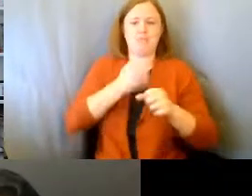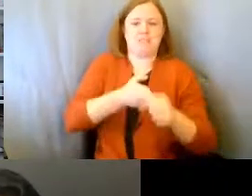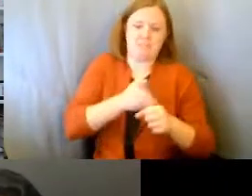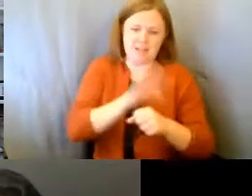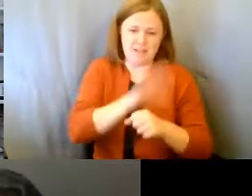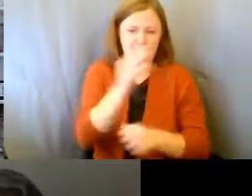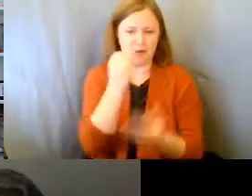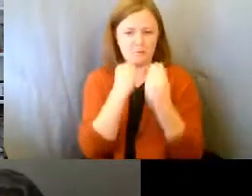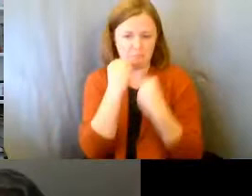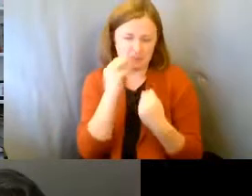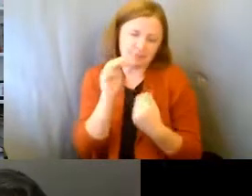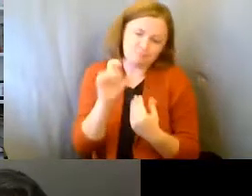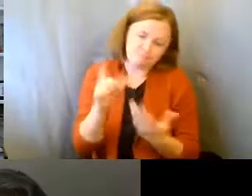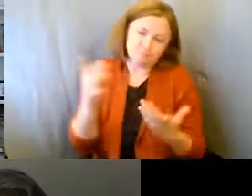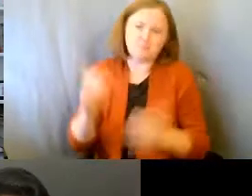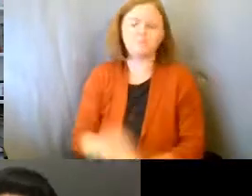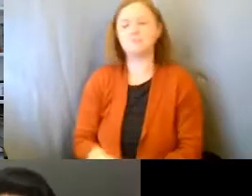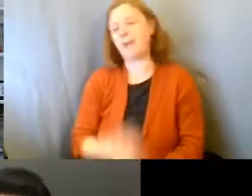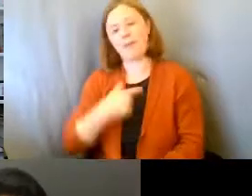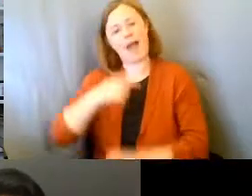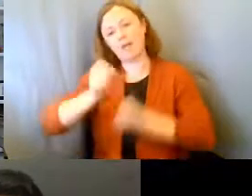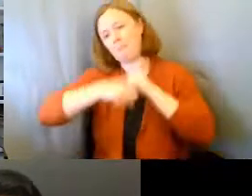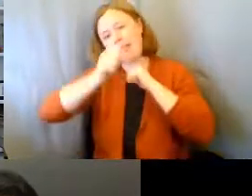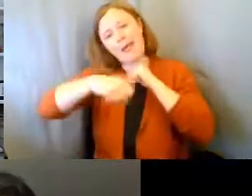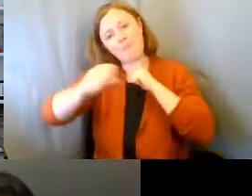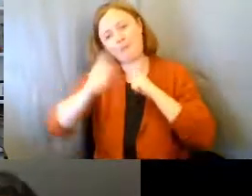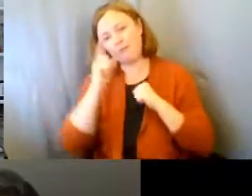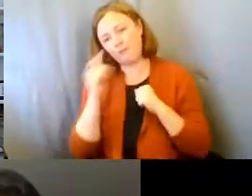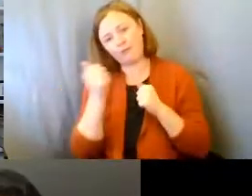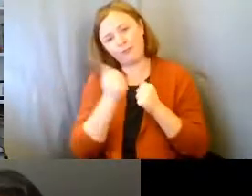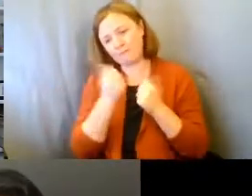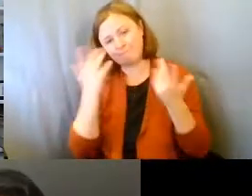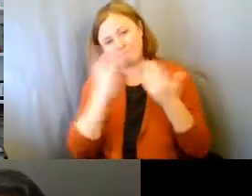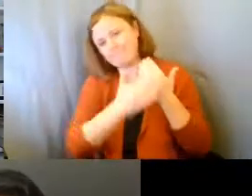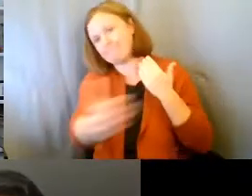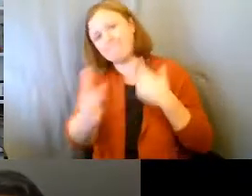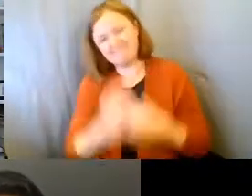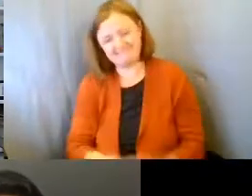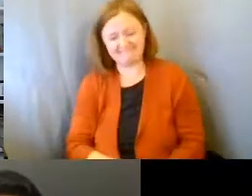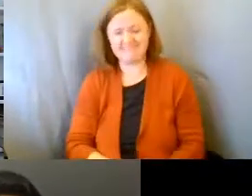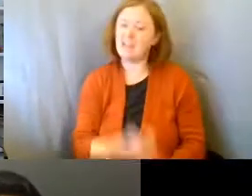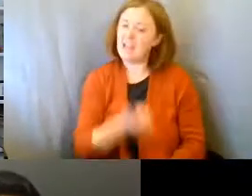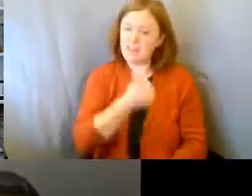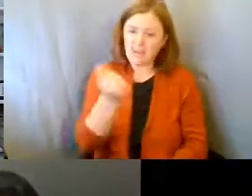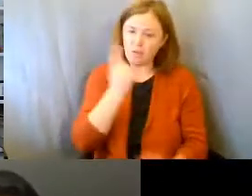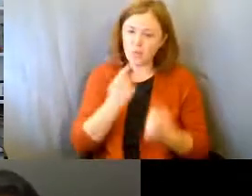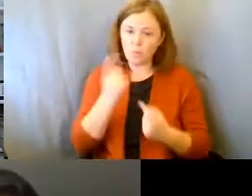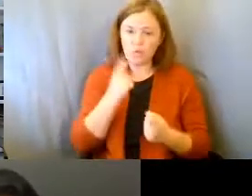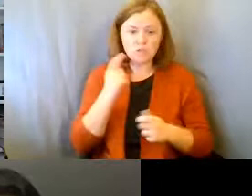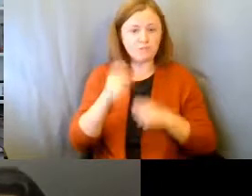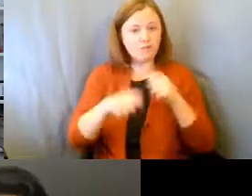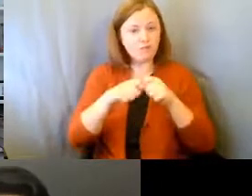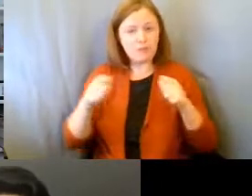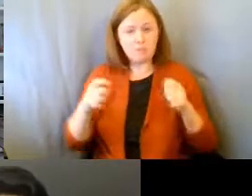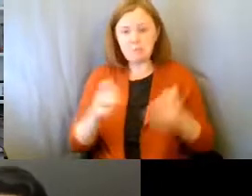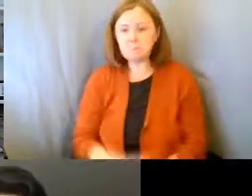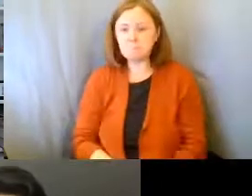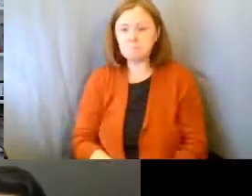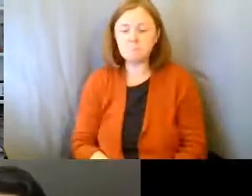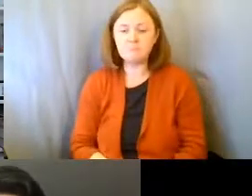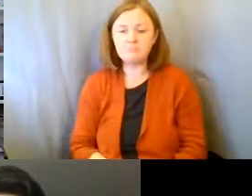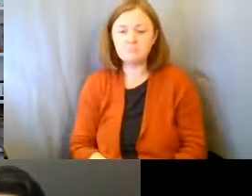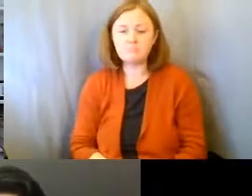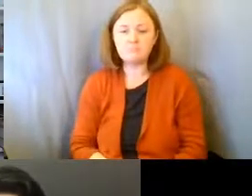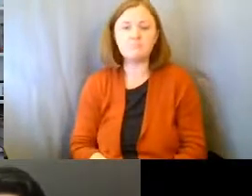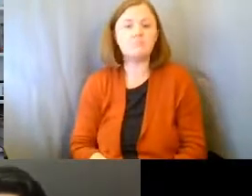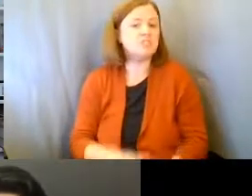Yeah. Anyway, I could blabber forever. Was there any other questions that anyone had? Is there things